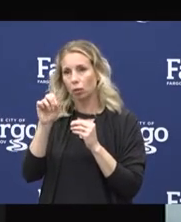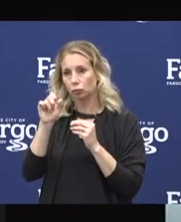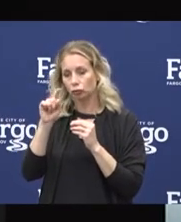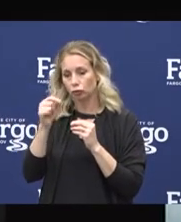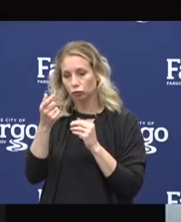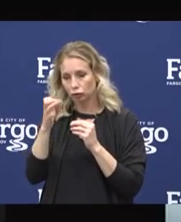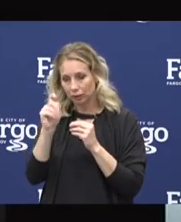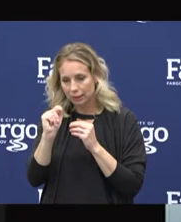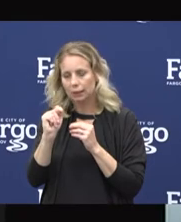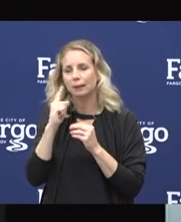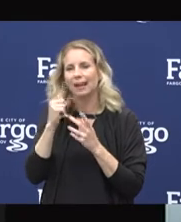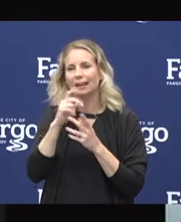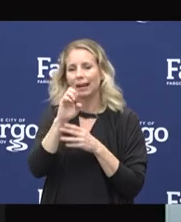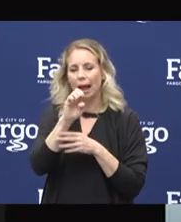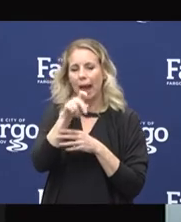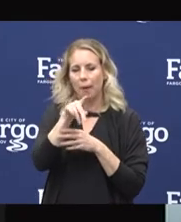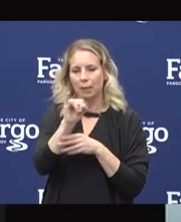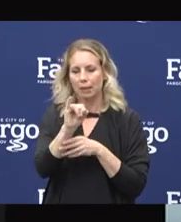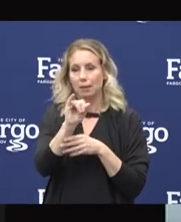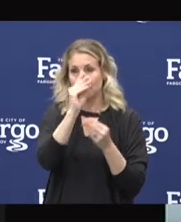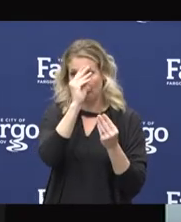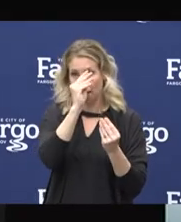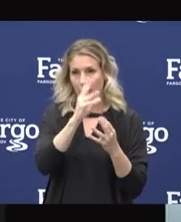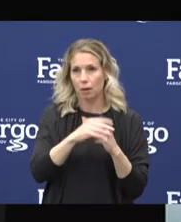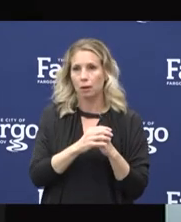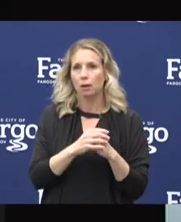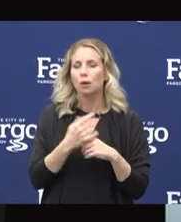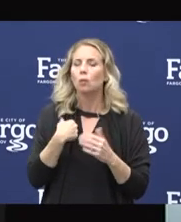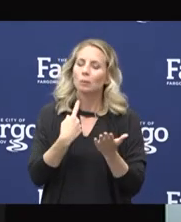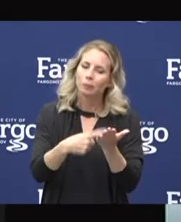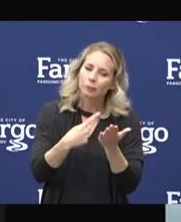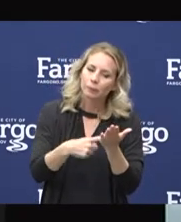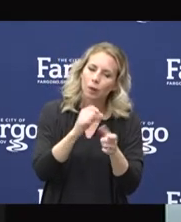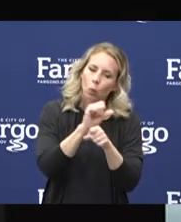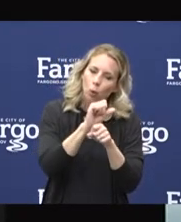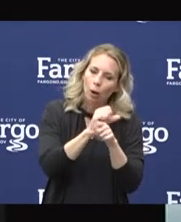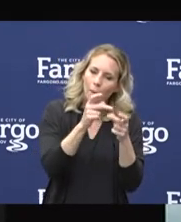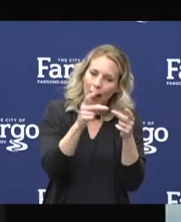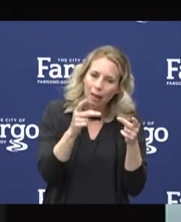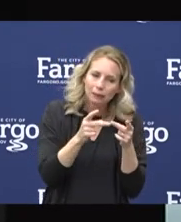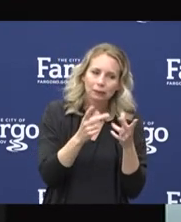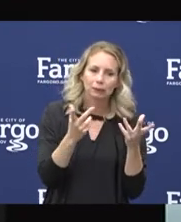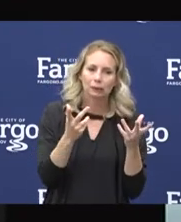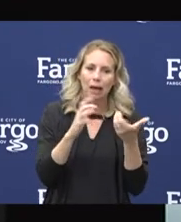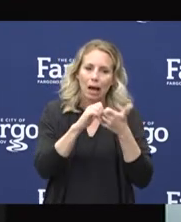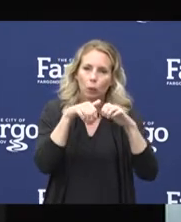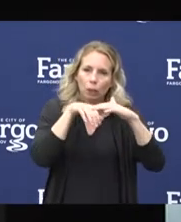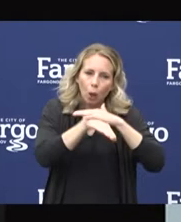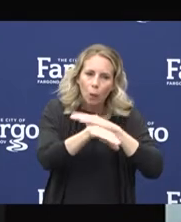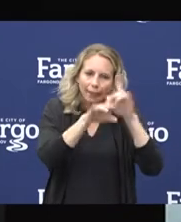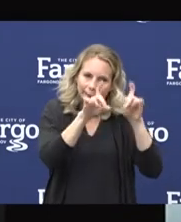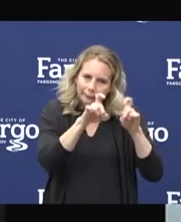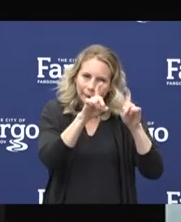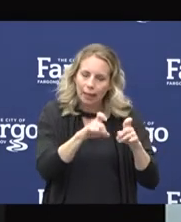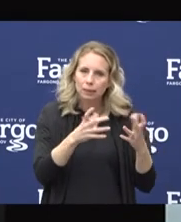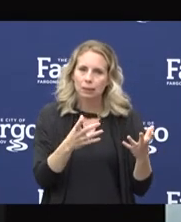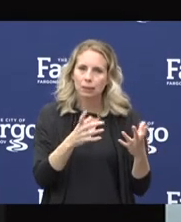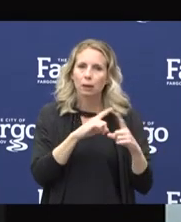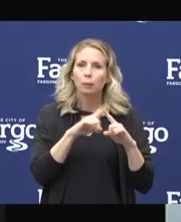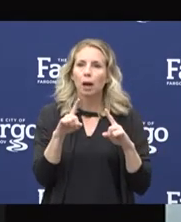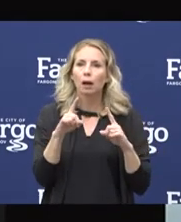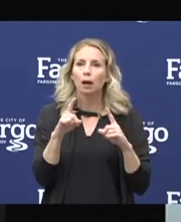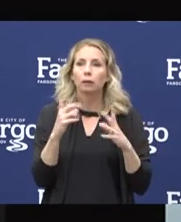you know, we talk about these workplaces and how we are going in and testing them, but what we're looking at